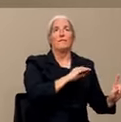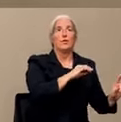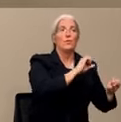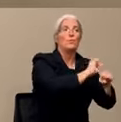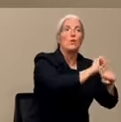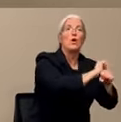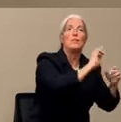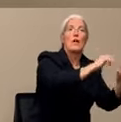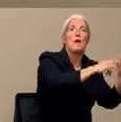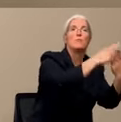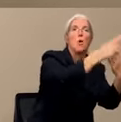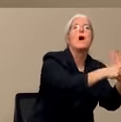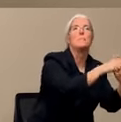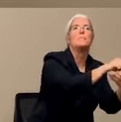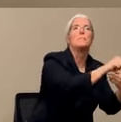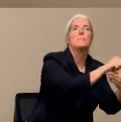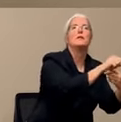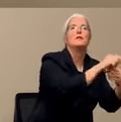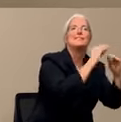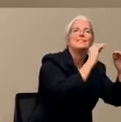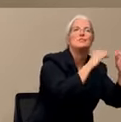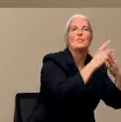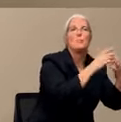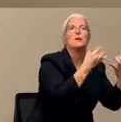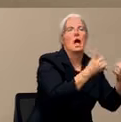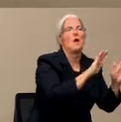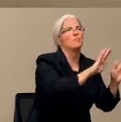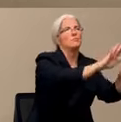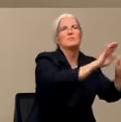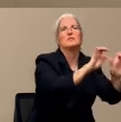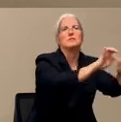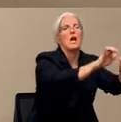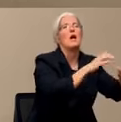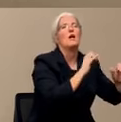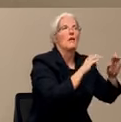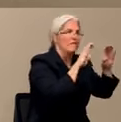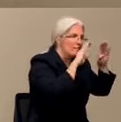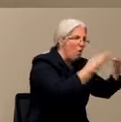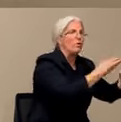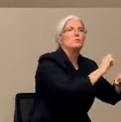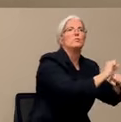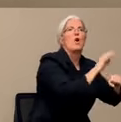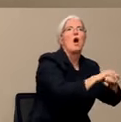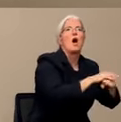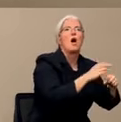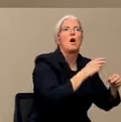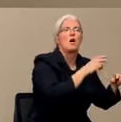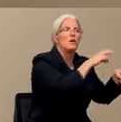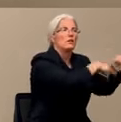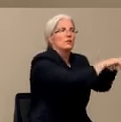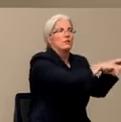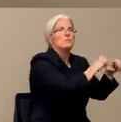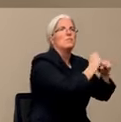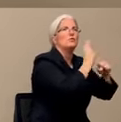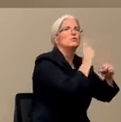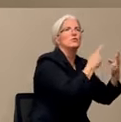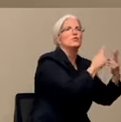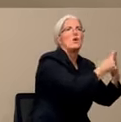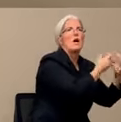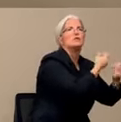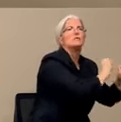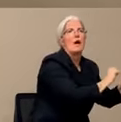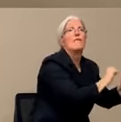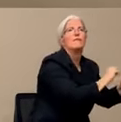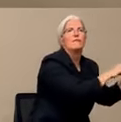are now freed up to work inside of our facilities. So as we are currently, we have a strong staffing